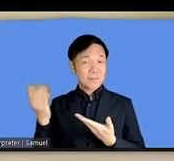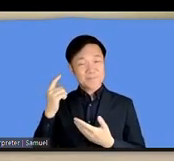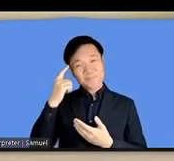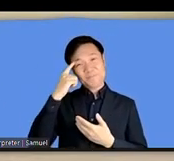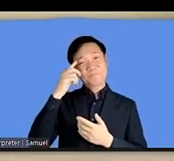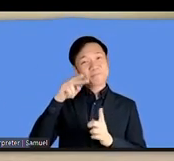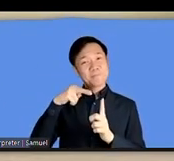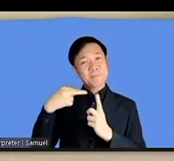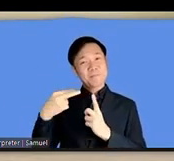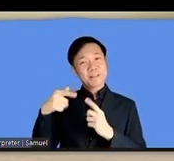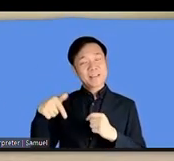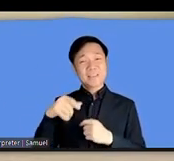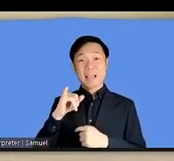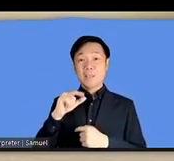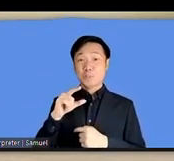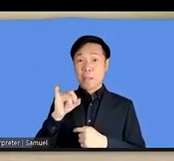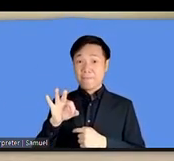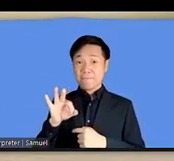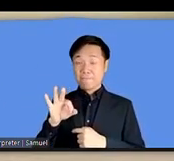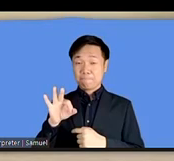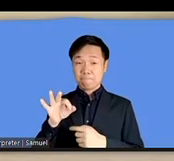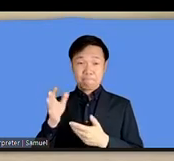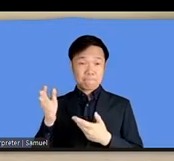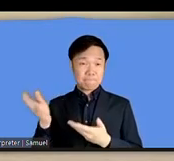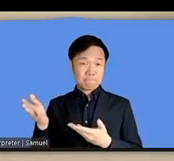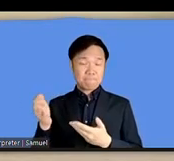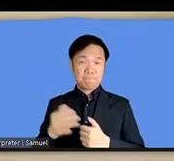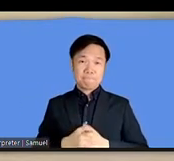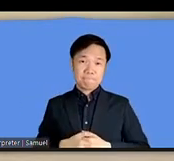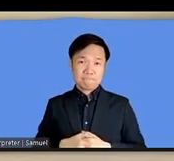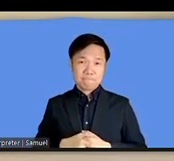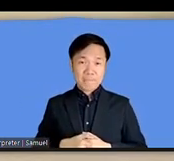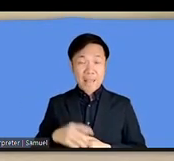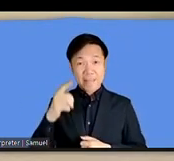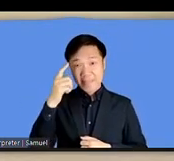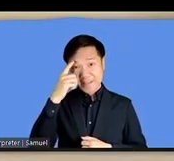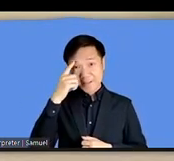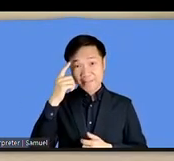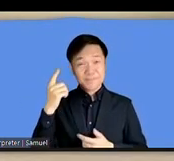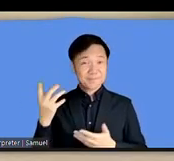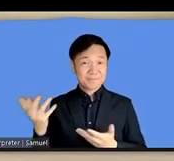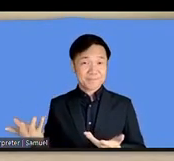internet governance forum and what he thinks is the accessibility all about